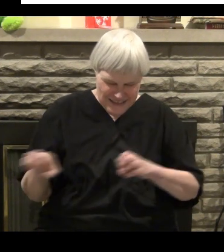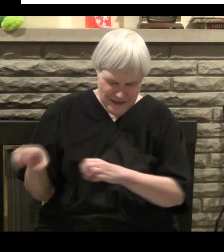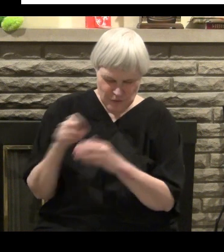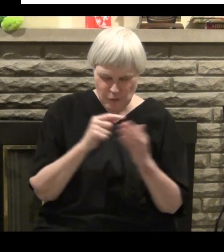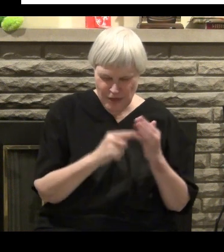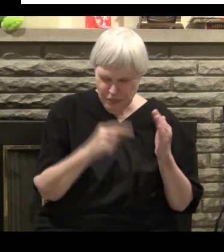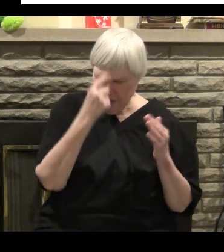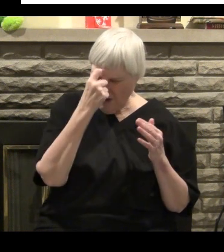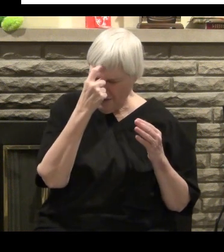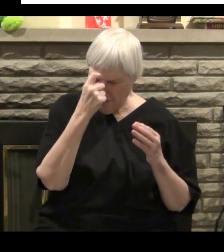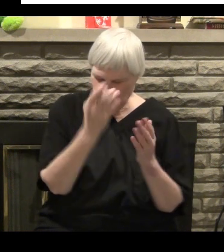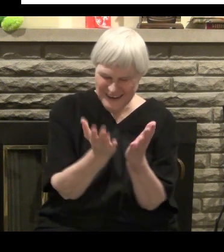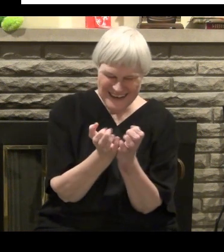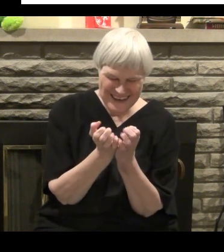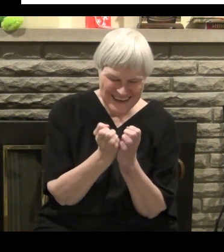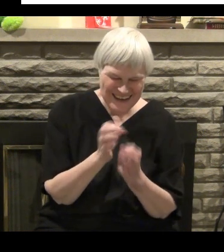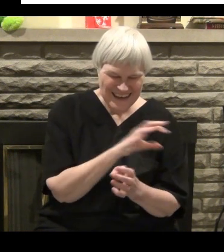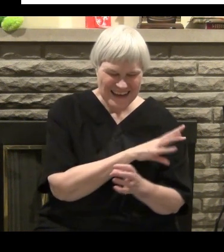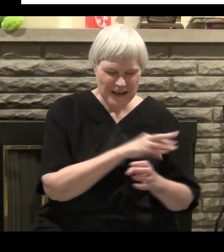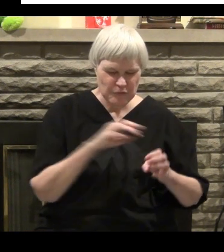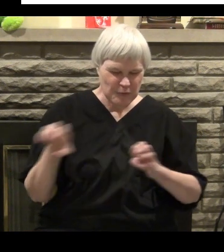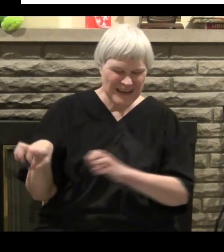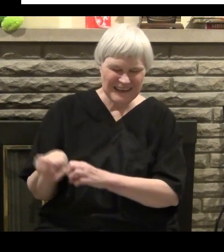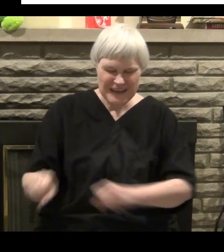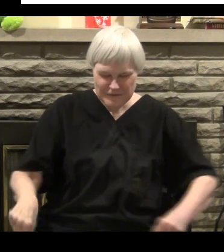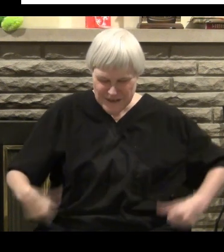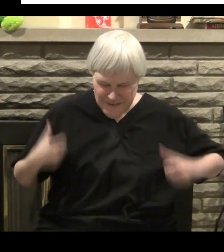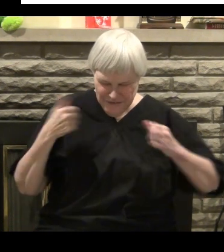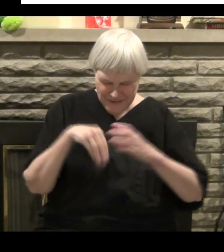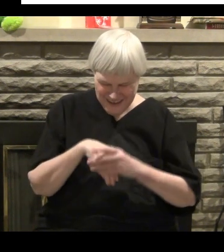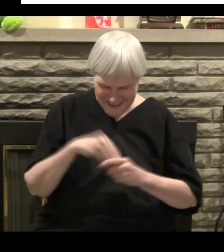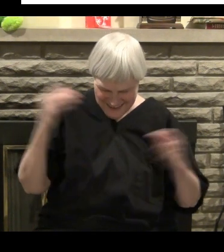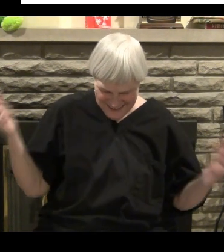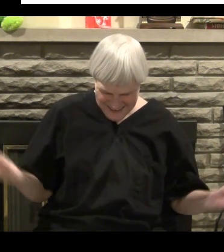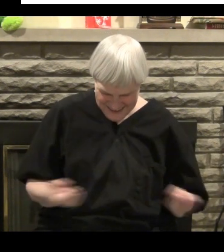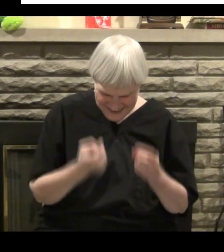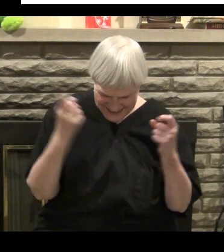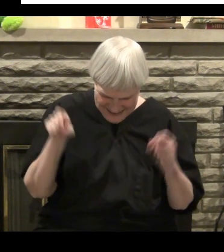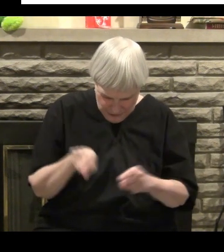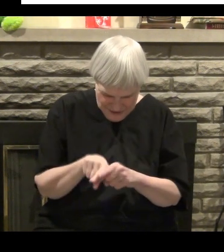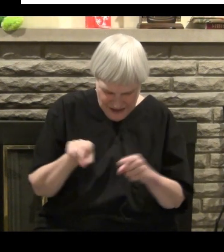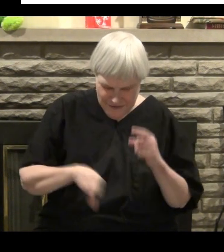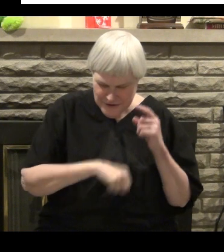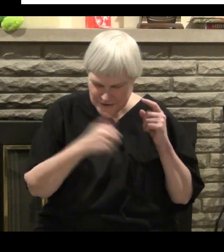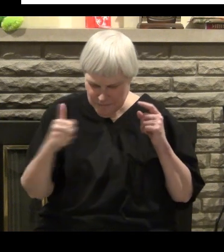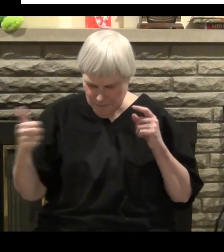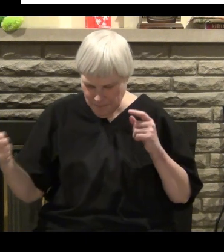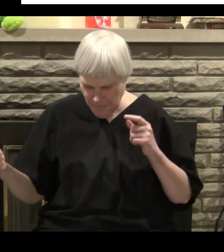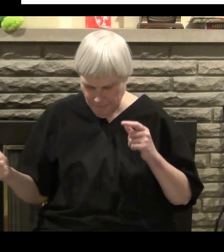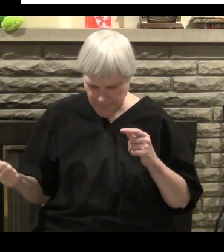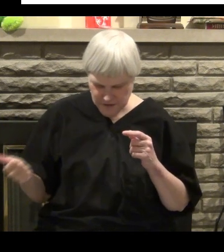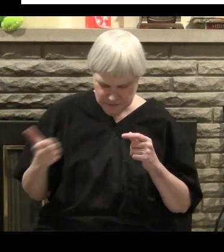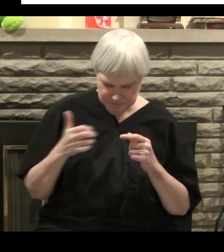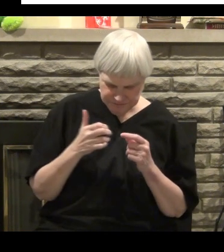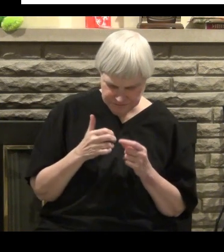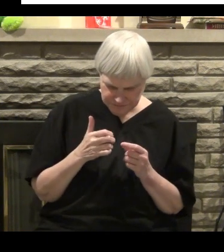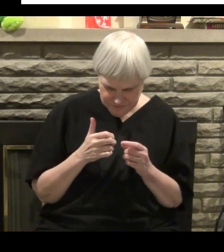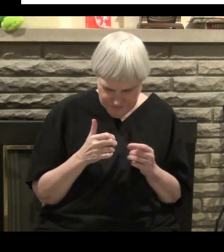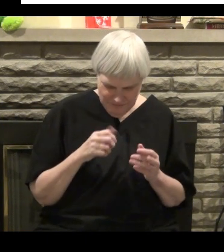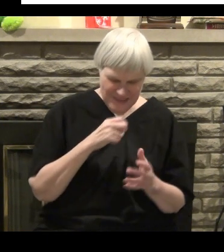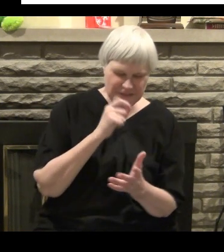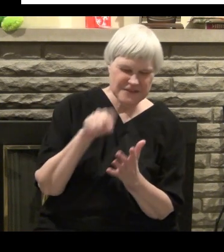fulfilling the will of the flesh, and of our thoughts, and were by nature children of wrath, even as the rest.